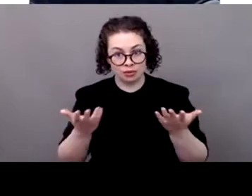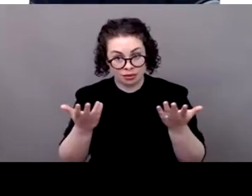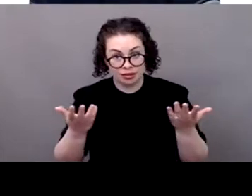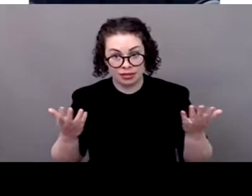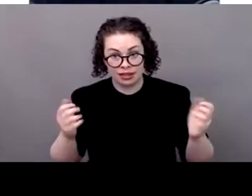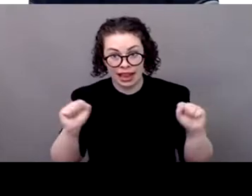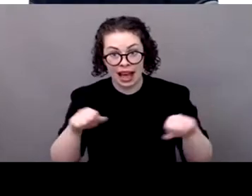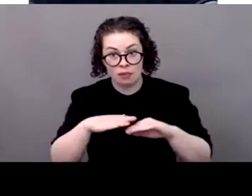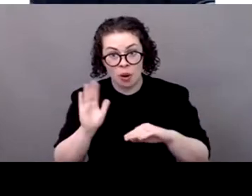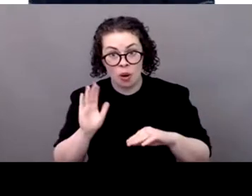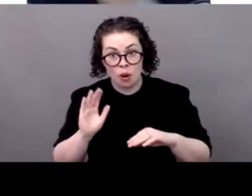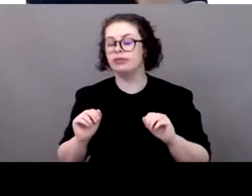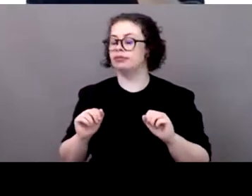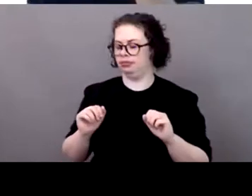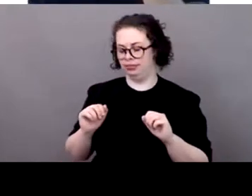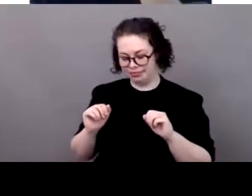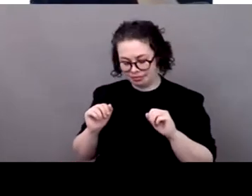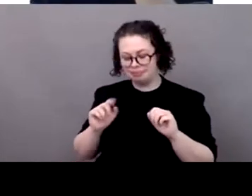do better.